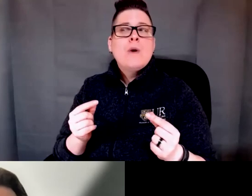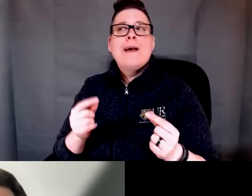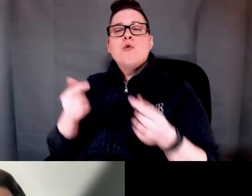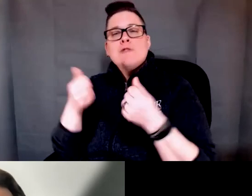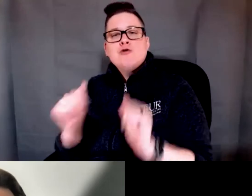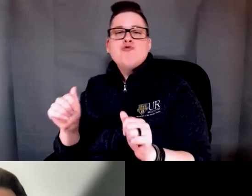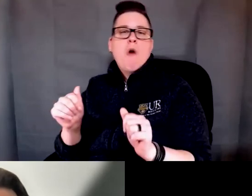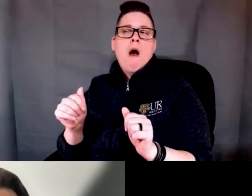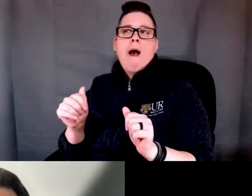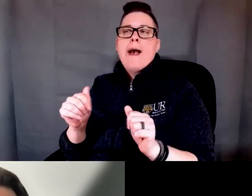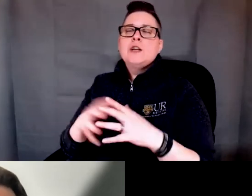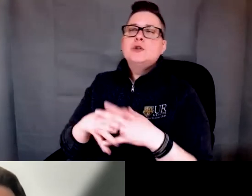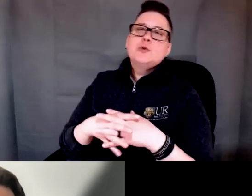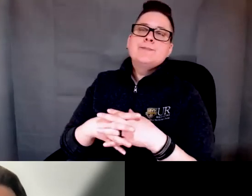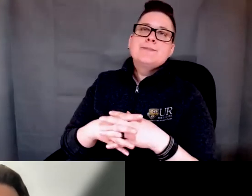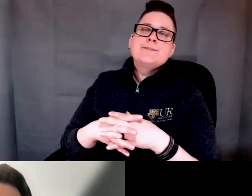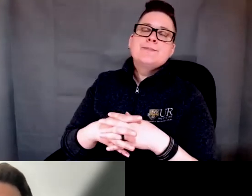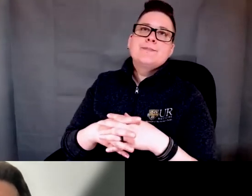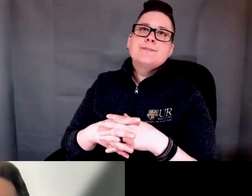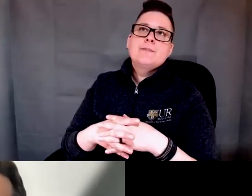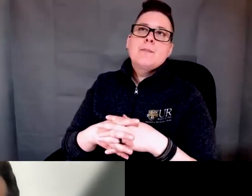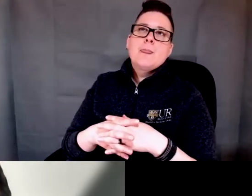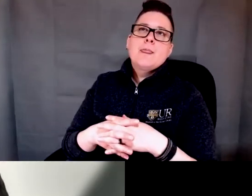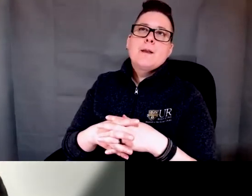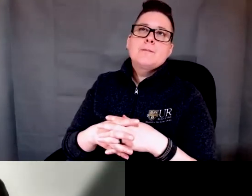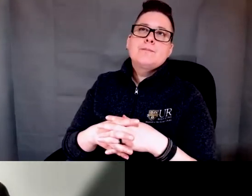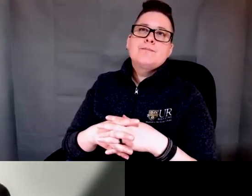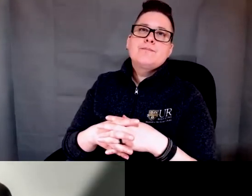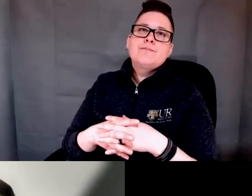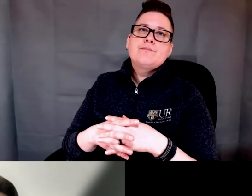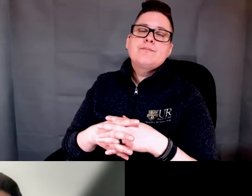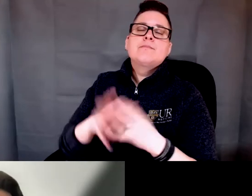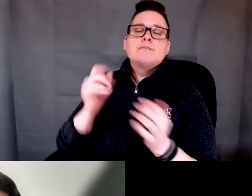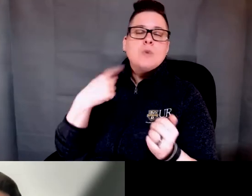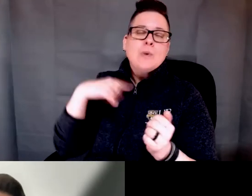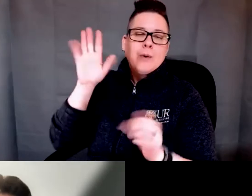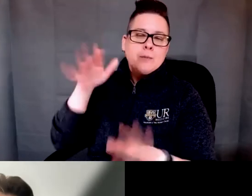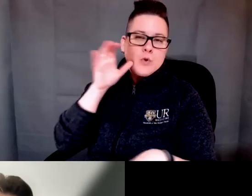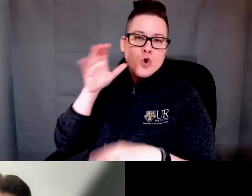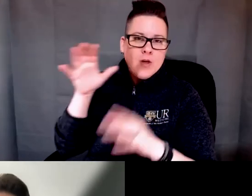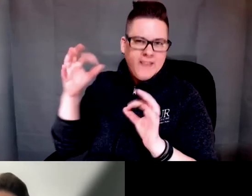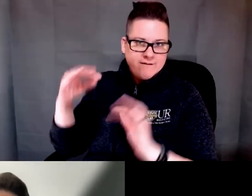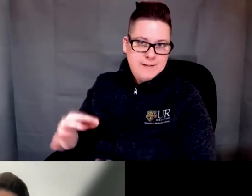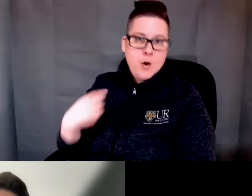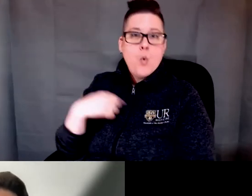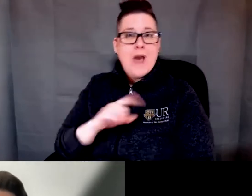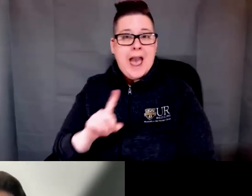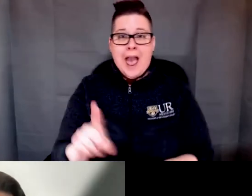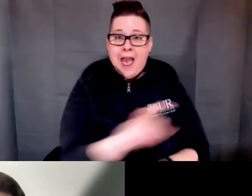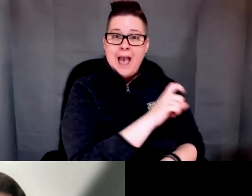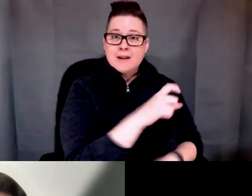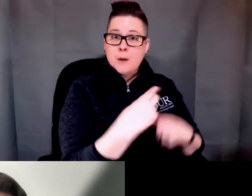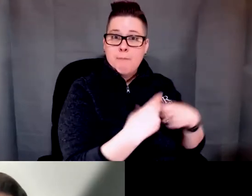that we hearing this feedback we went back to the participants in the